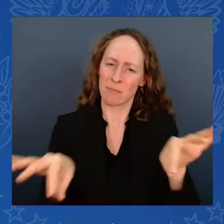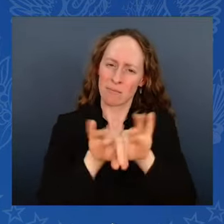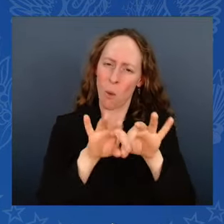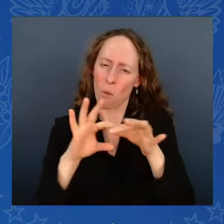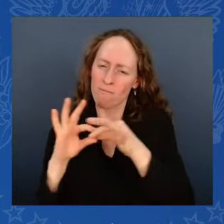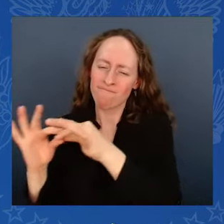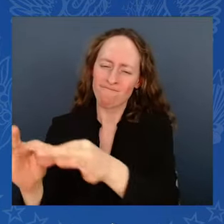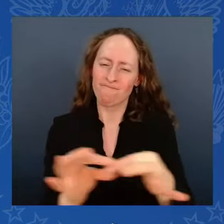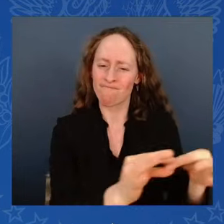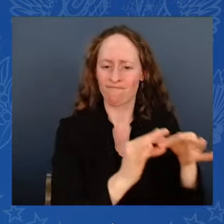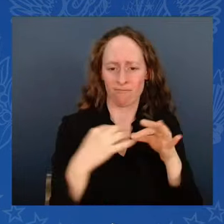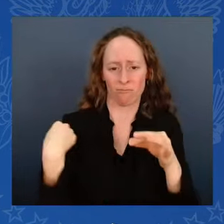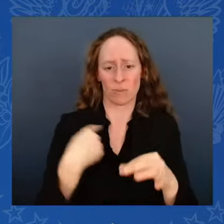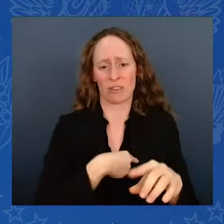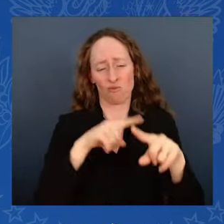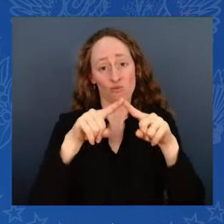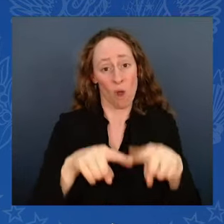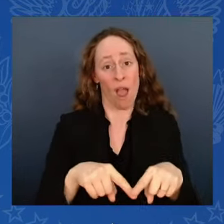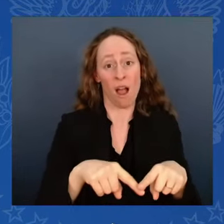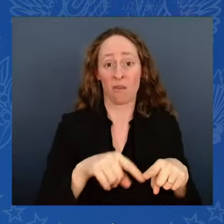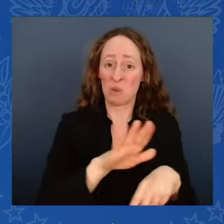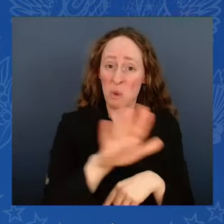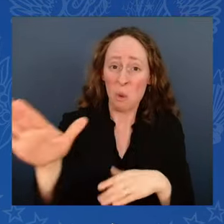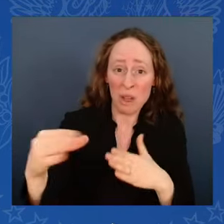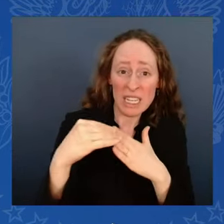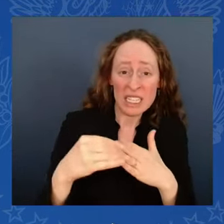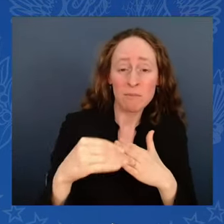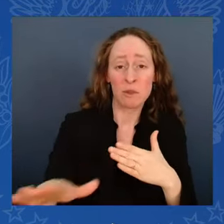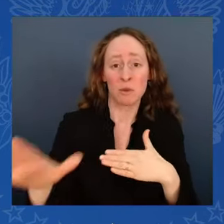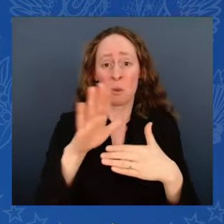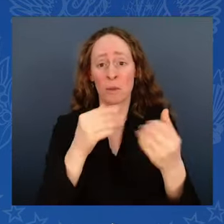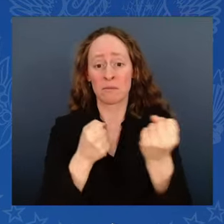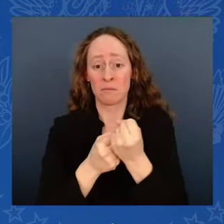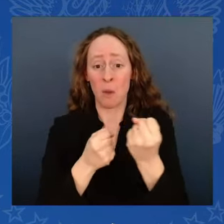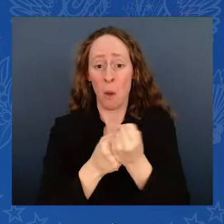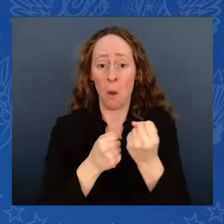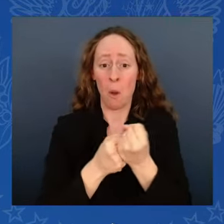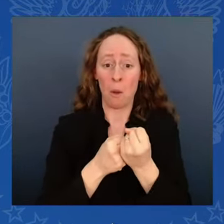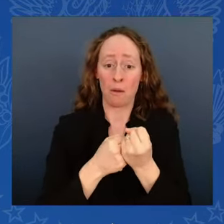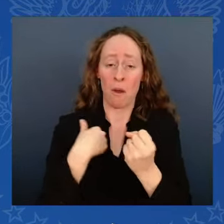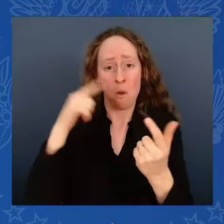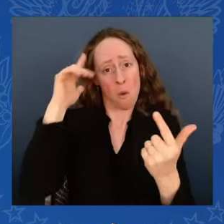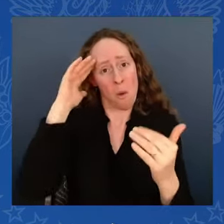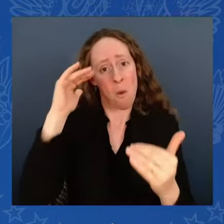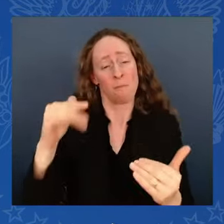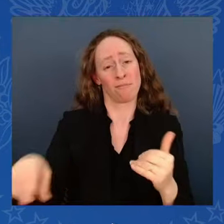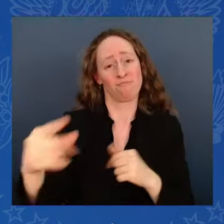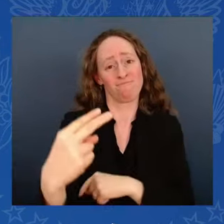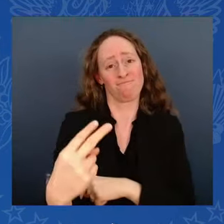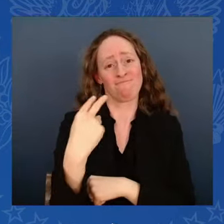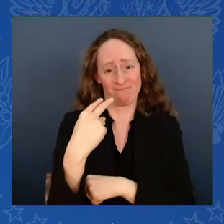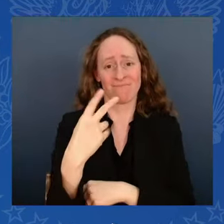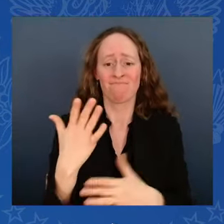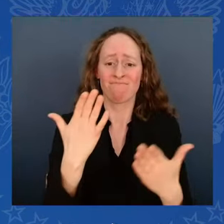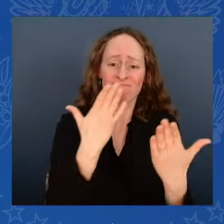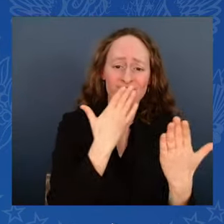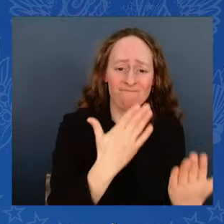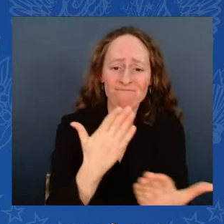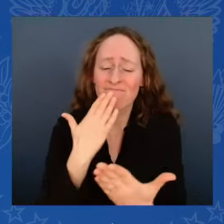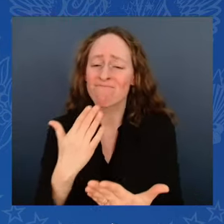for the same. God bless you all. And may God protect our troops. Thank you very much. Thank